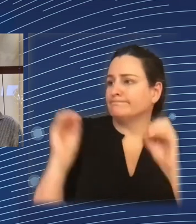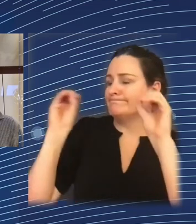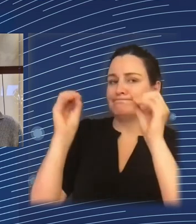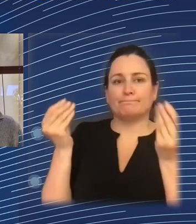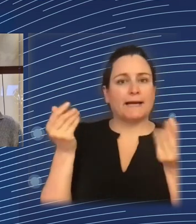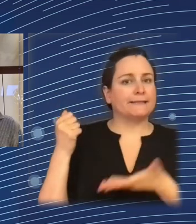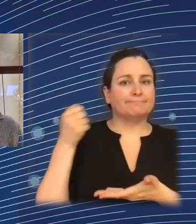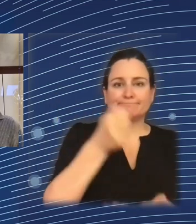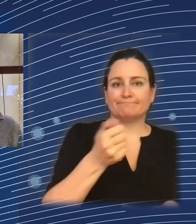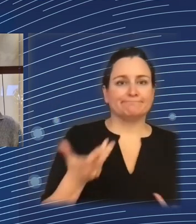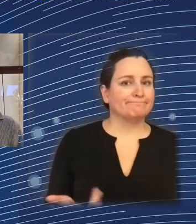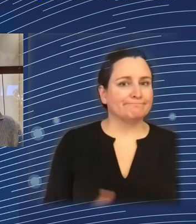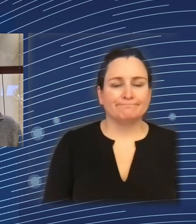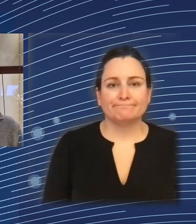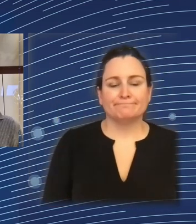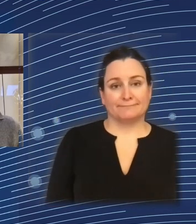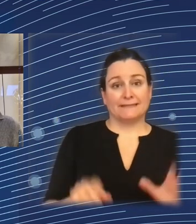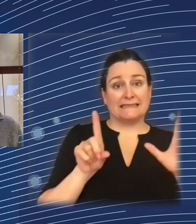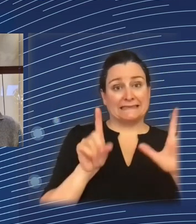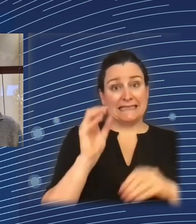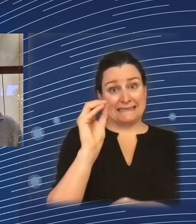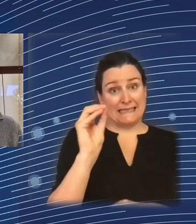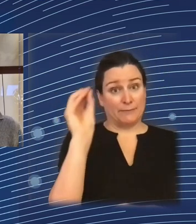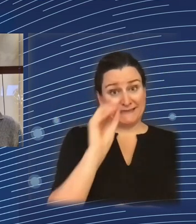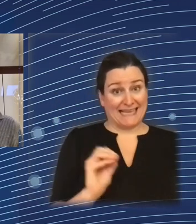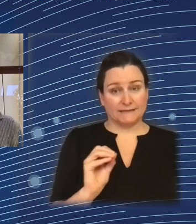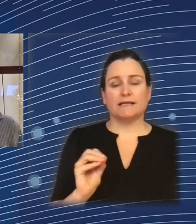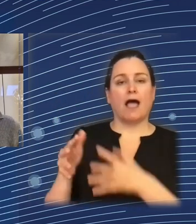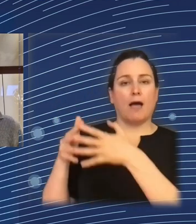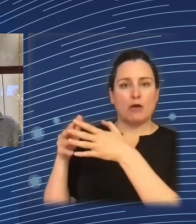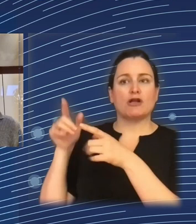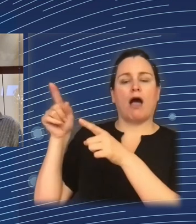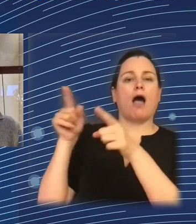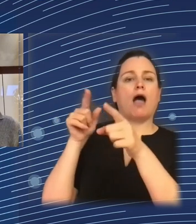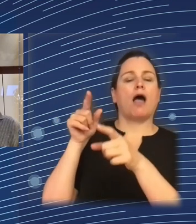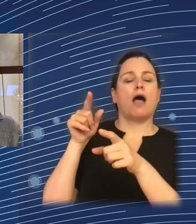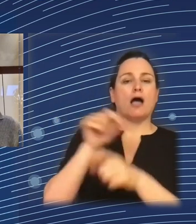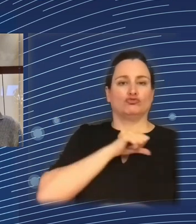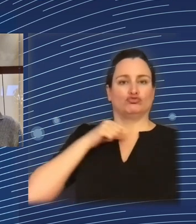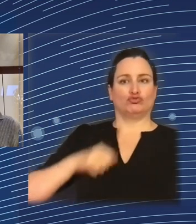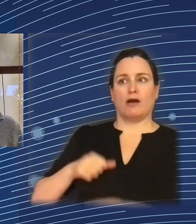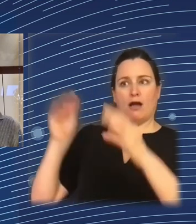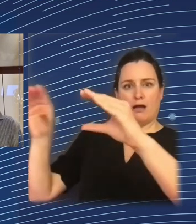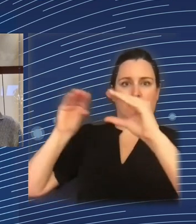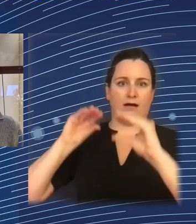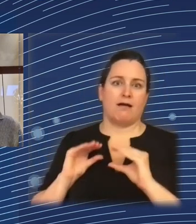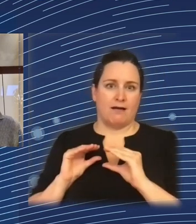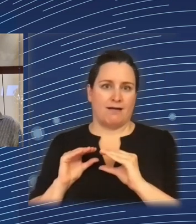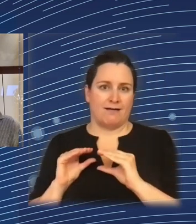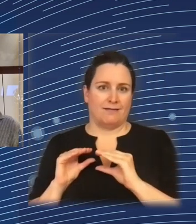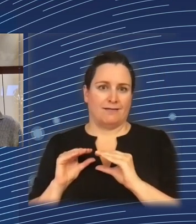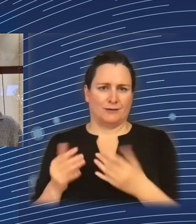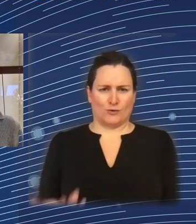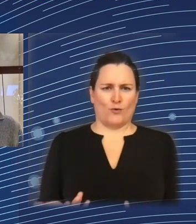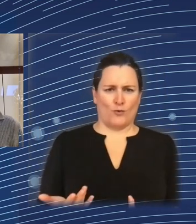are 60% of the funds come from China and the US. So what is our, or what is the EU approach in order to close this